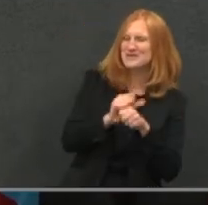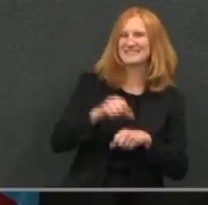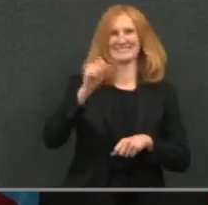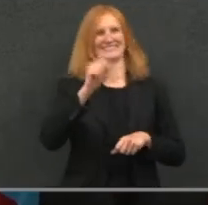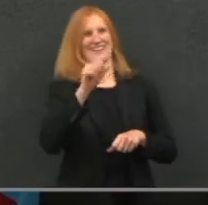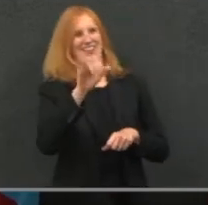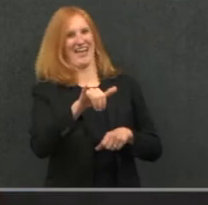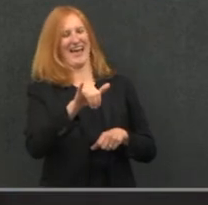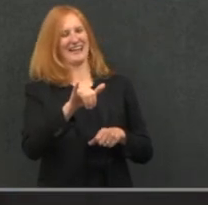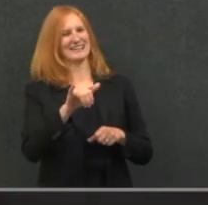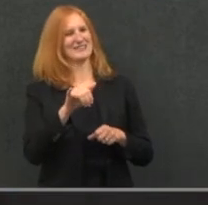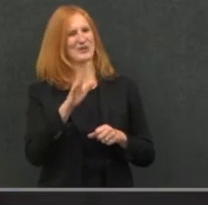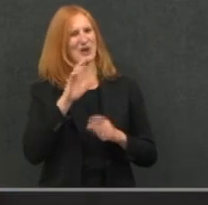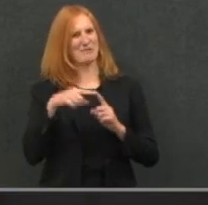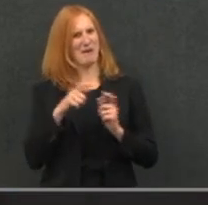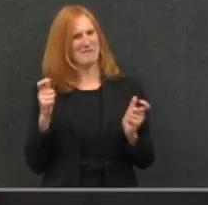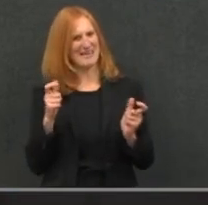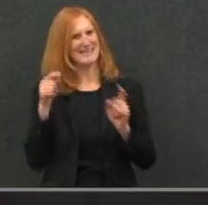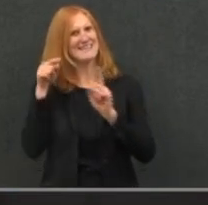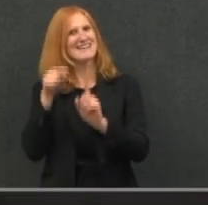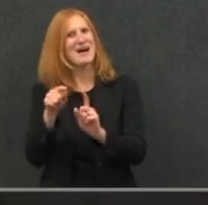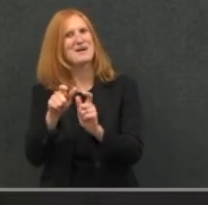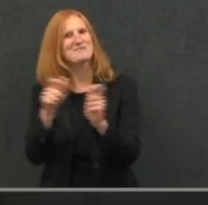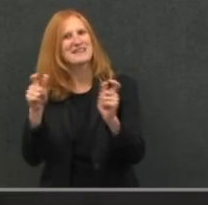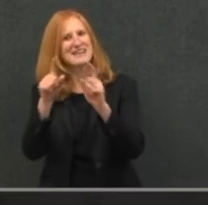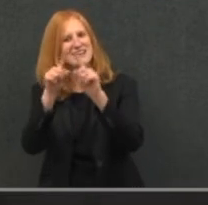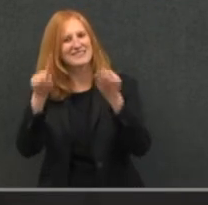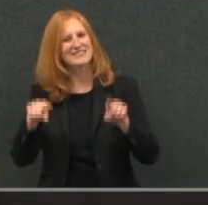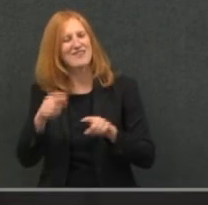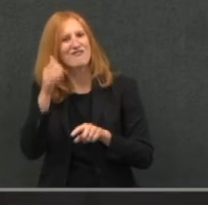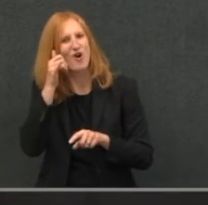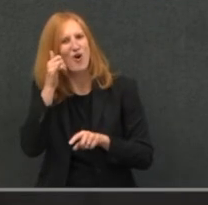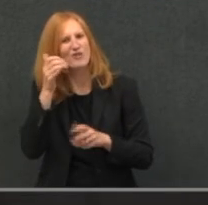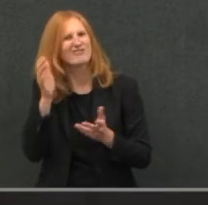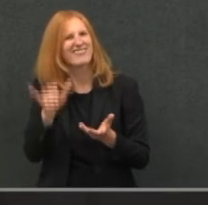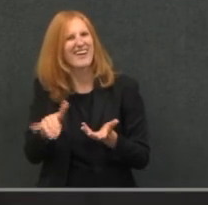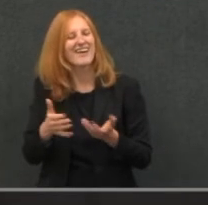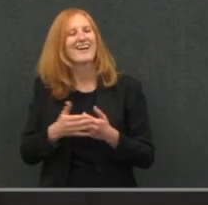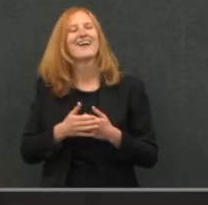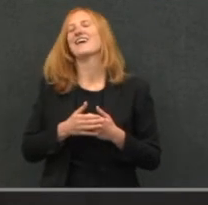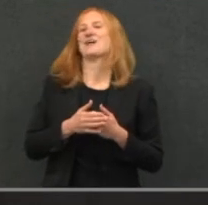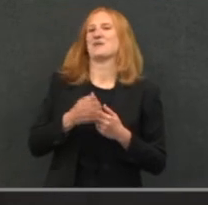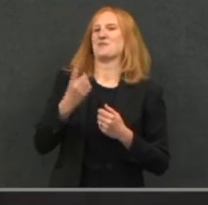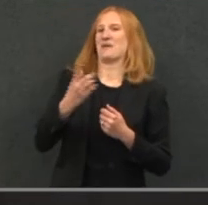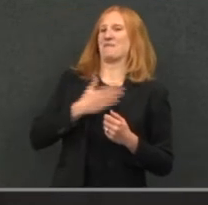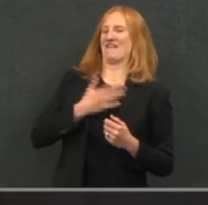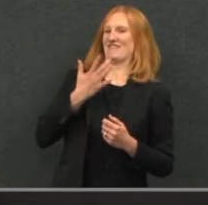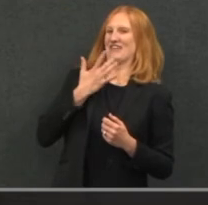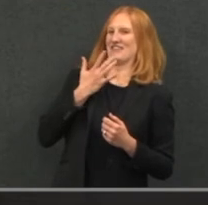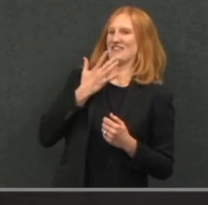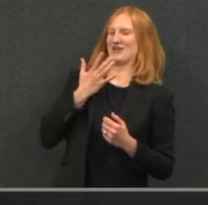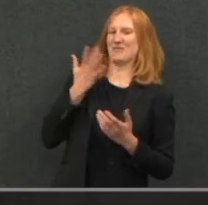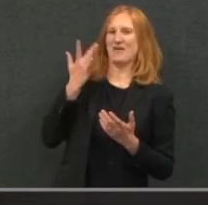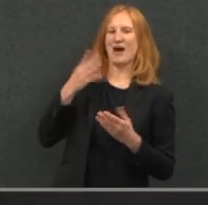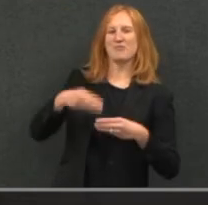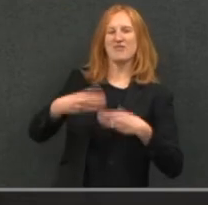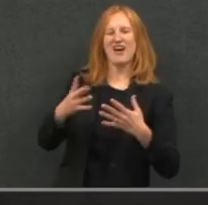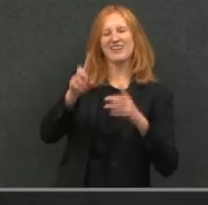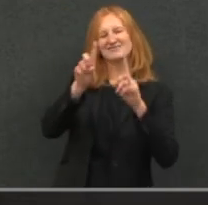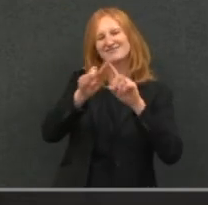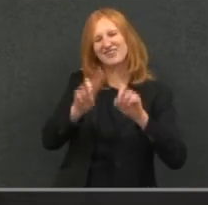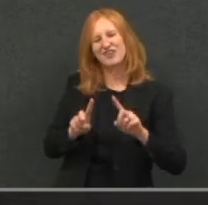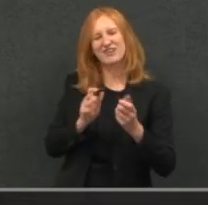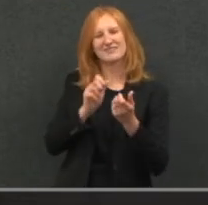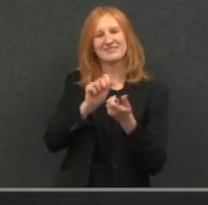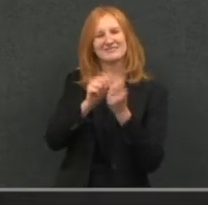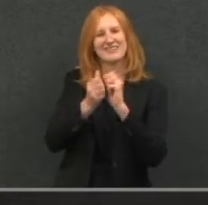we have this phone over here. It is. That actually is one of my favorites because it provides a variety of